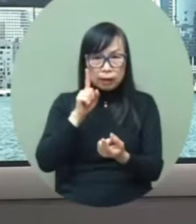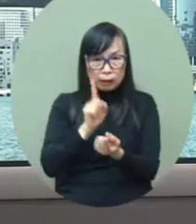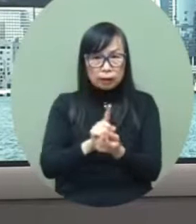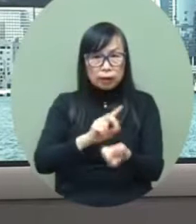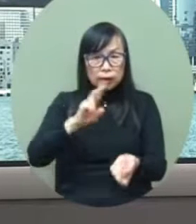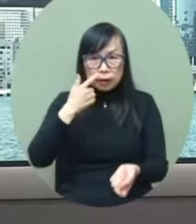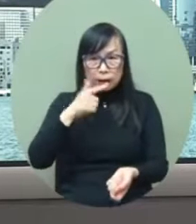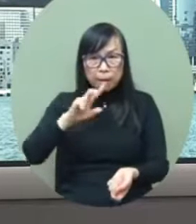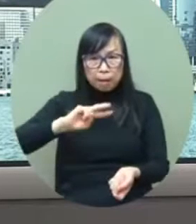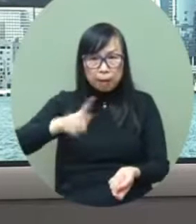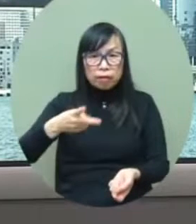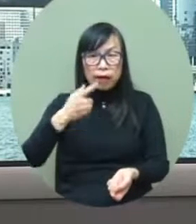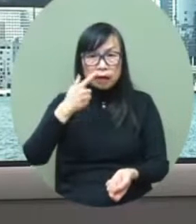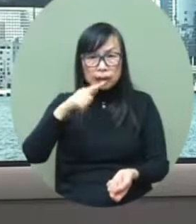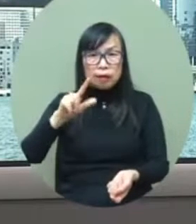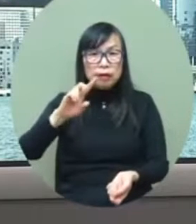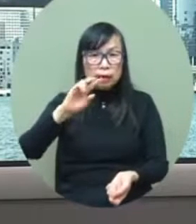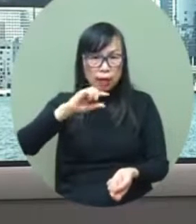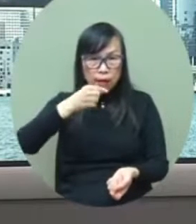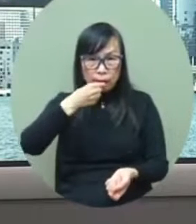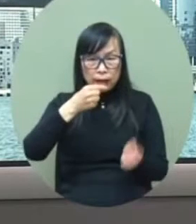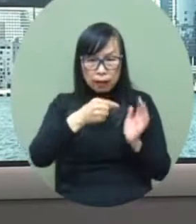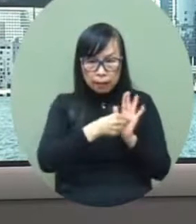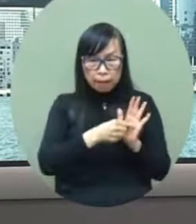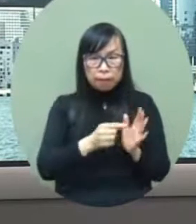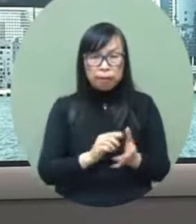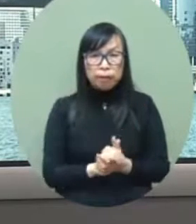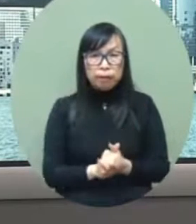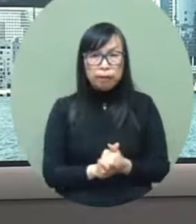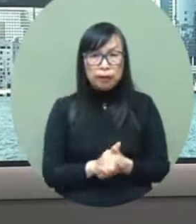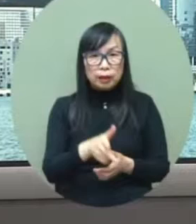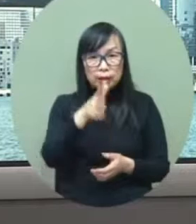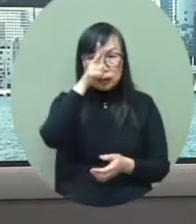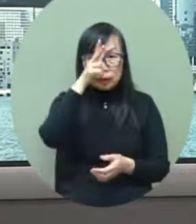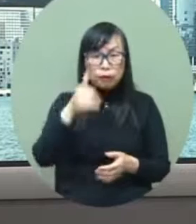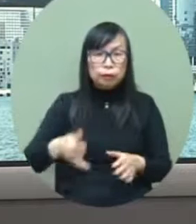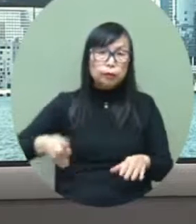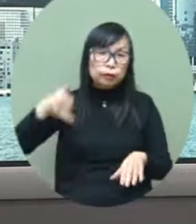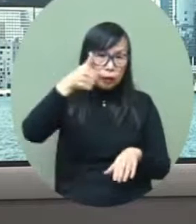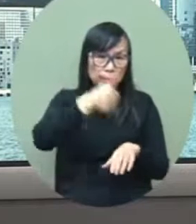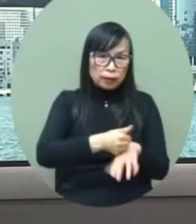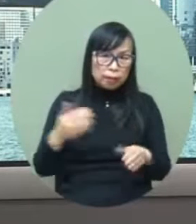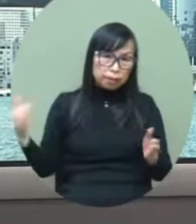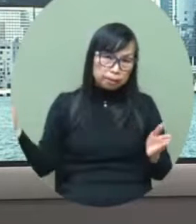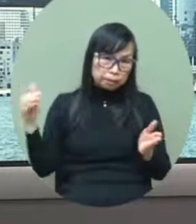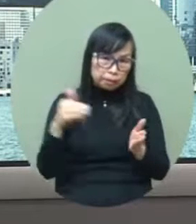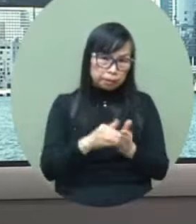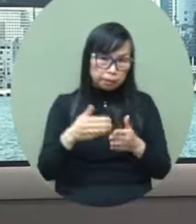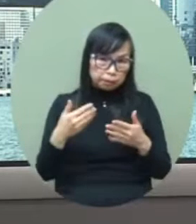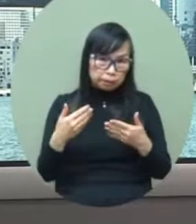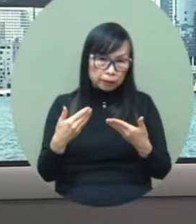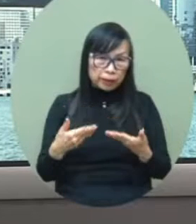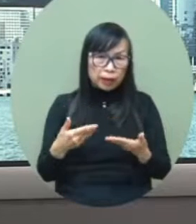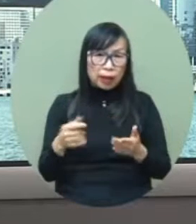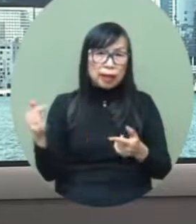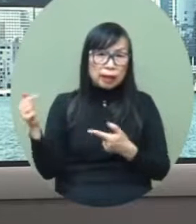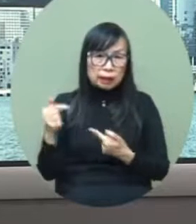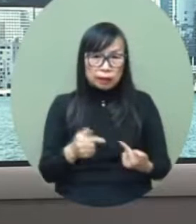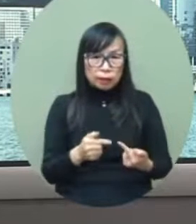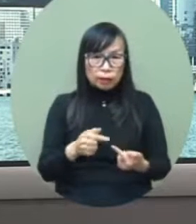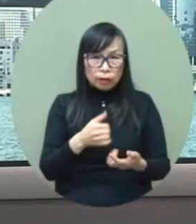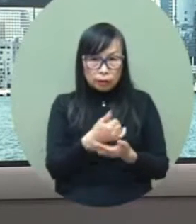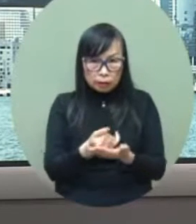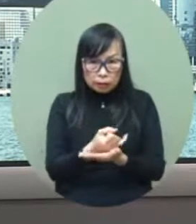we want to make sure that our government is able to respond to new threats and new changes since the assumption of office